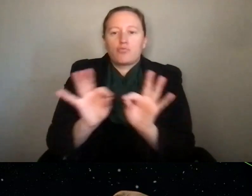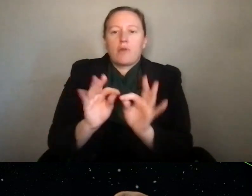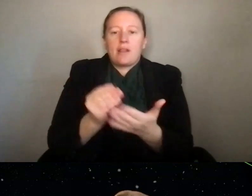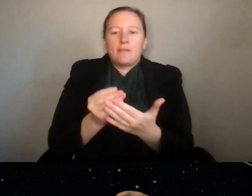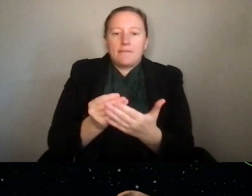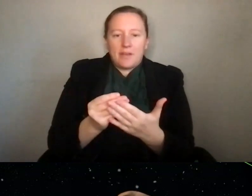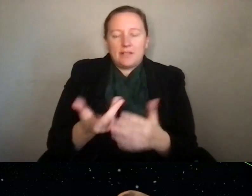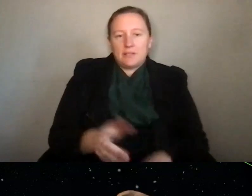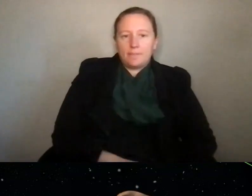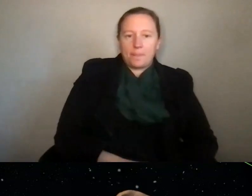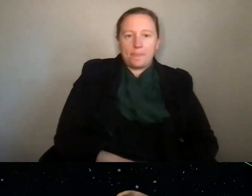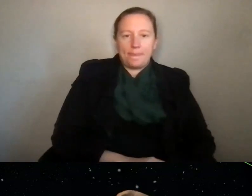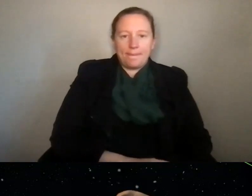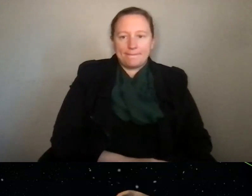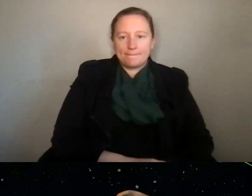pools.